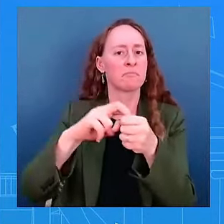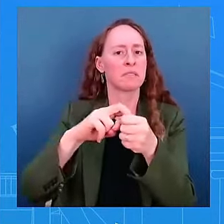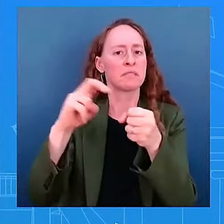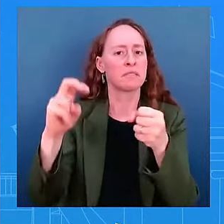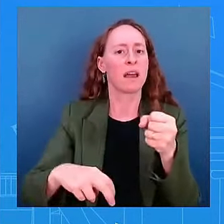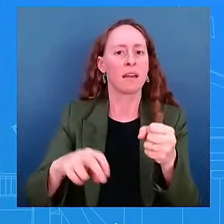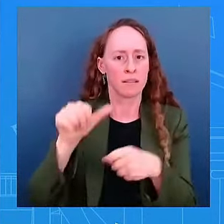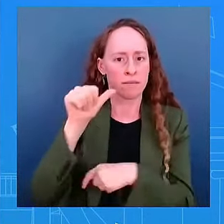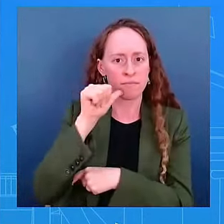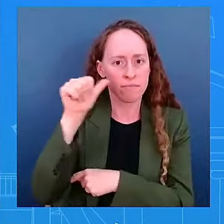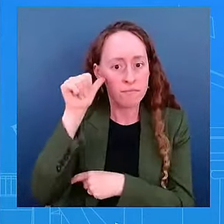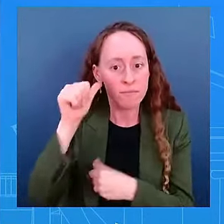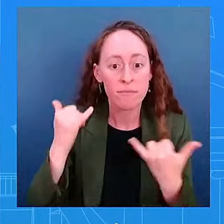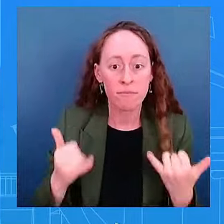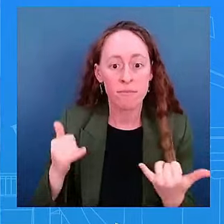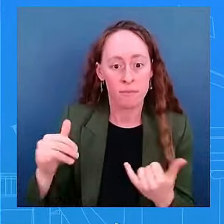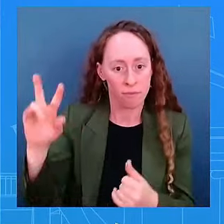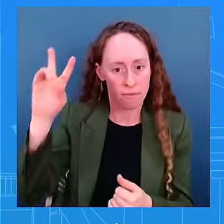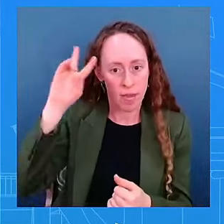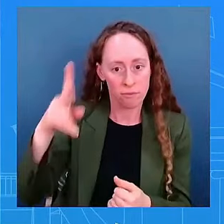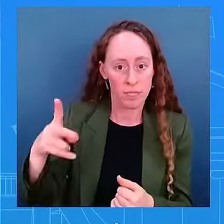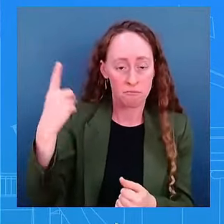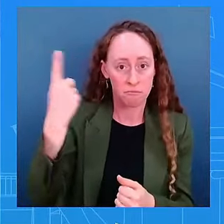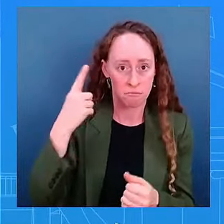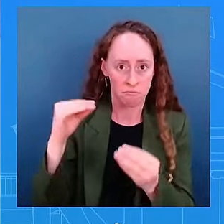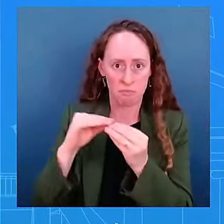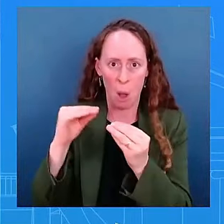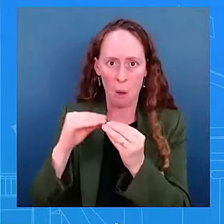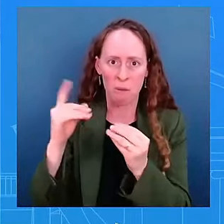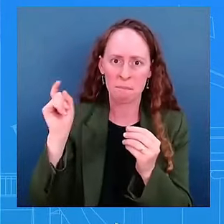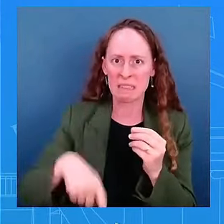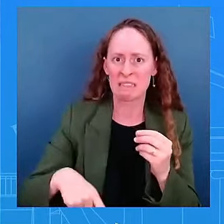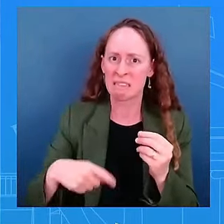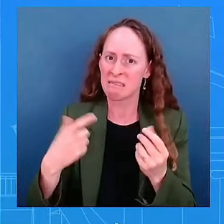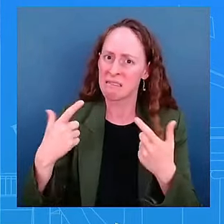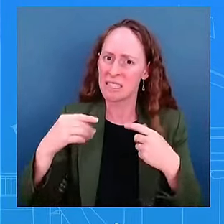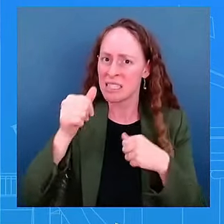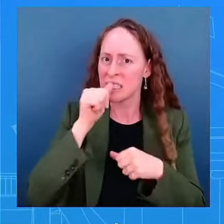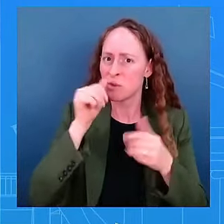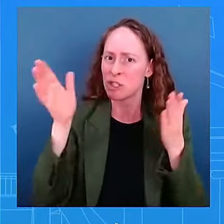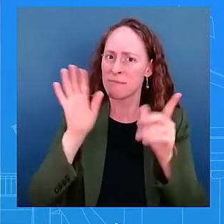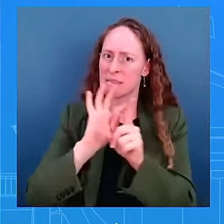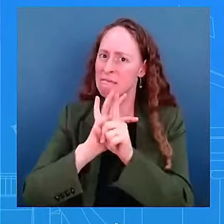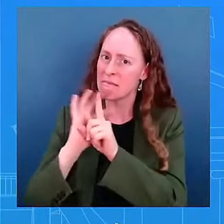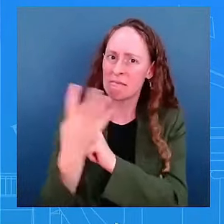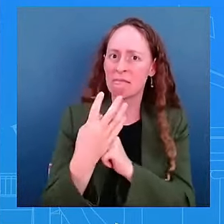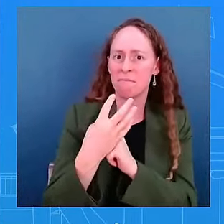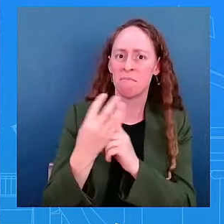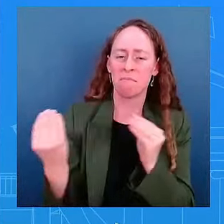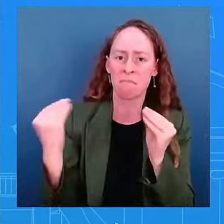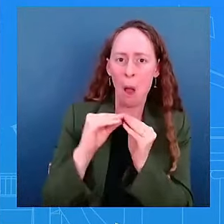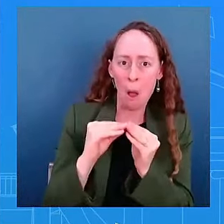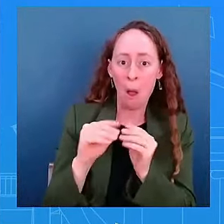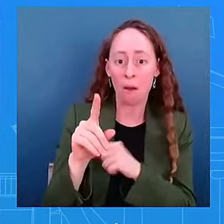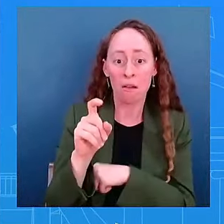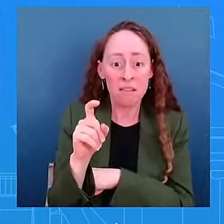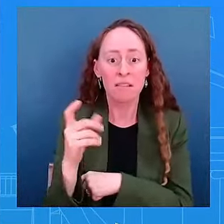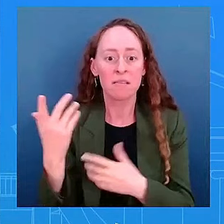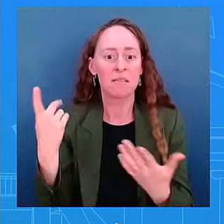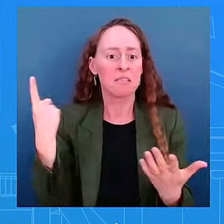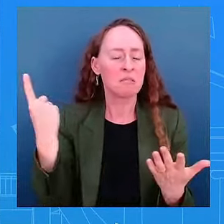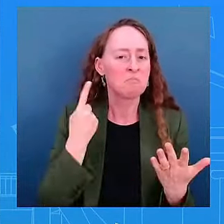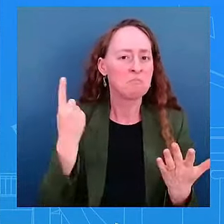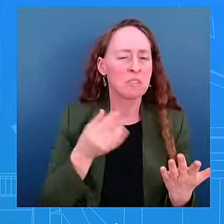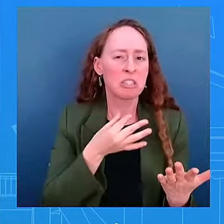and whether the resources of the Secret Service are affected by that in that decision. Yeah, that's something for the Secret Service